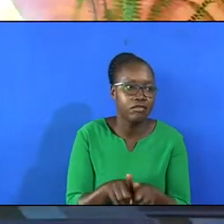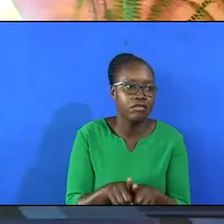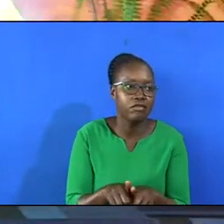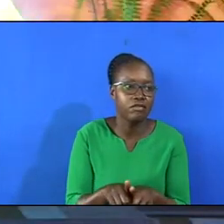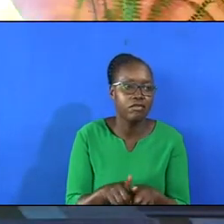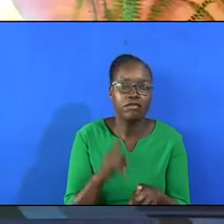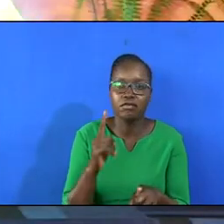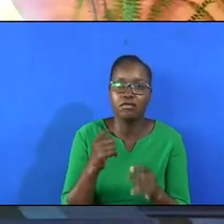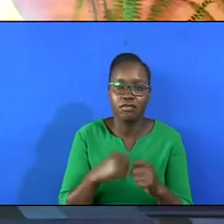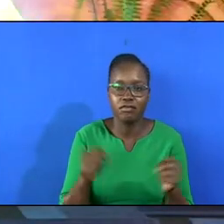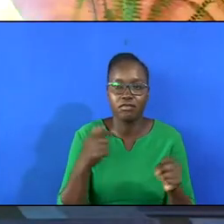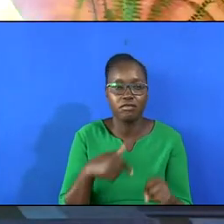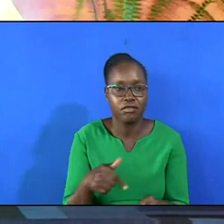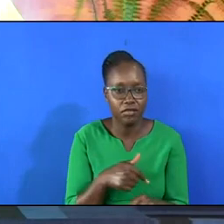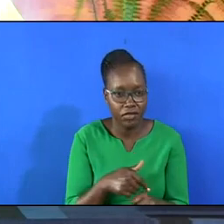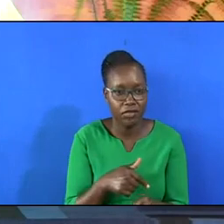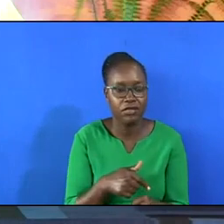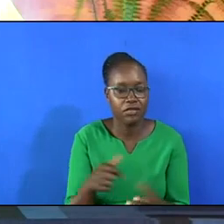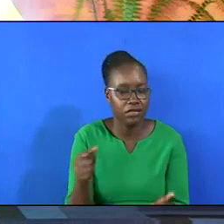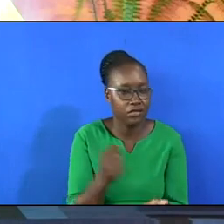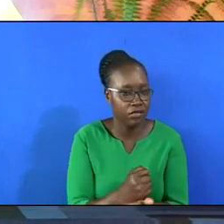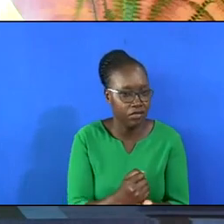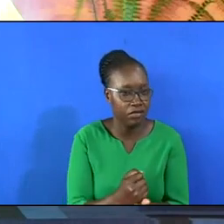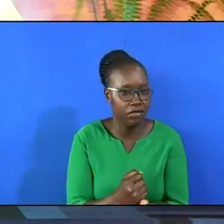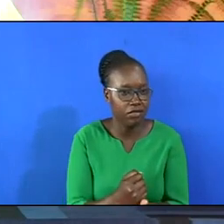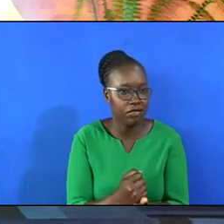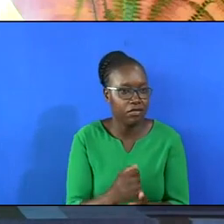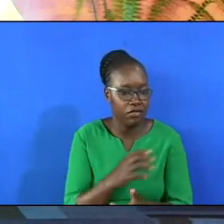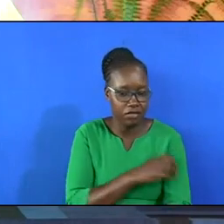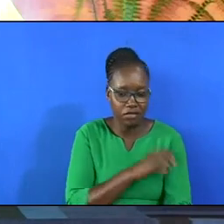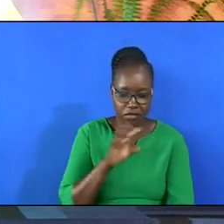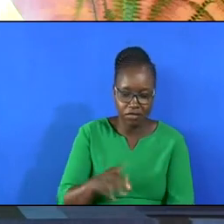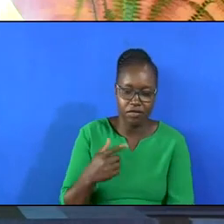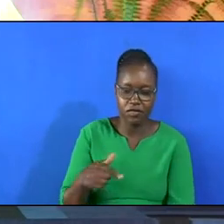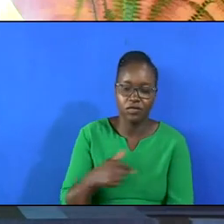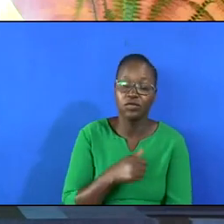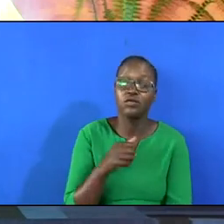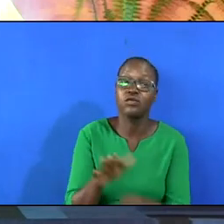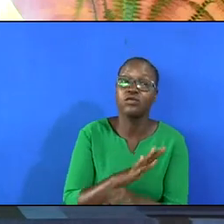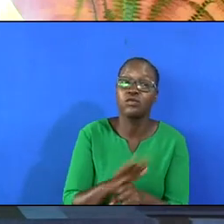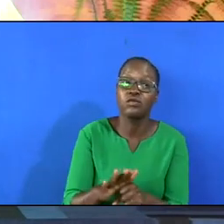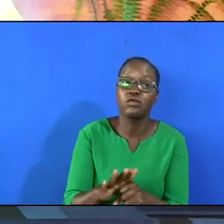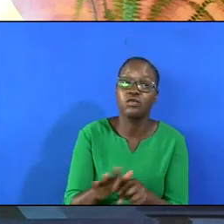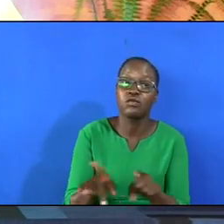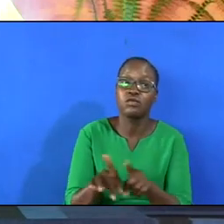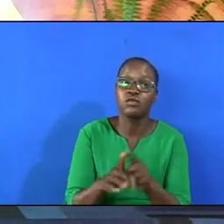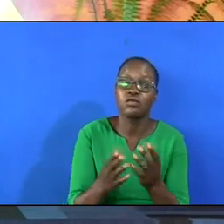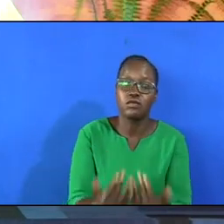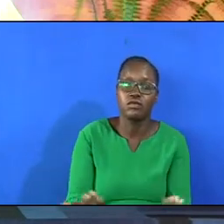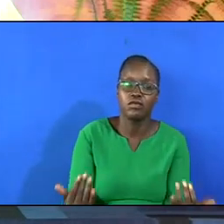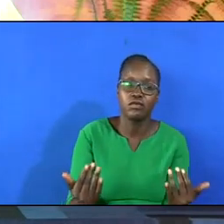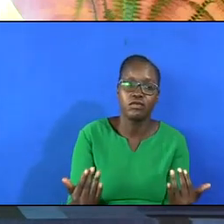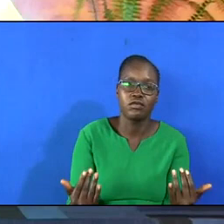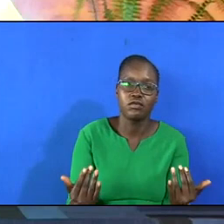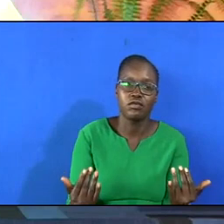one who enables us he empowers us to fulfill the same thing